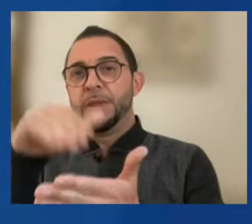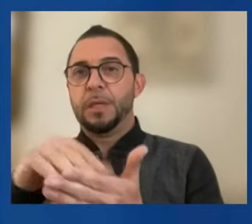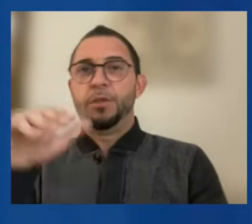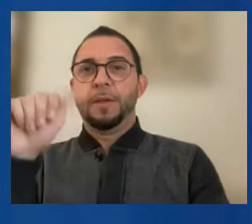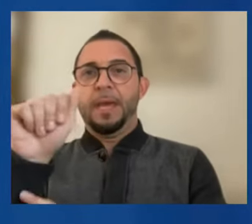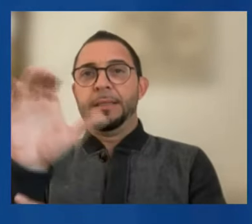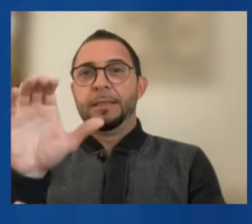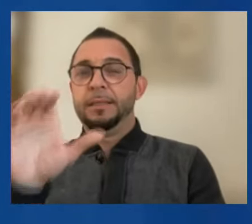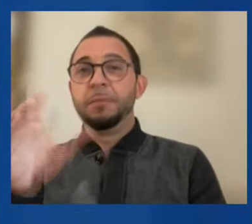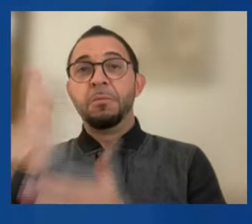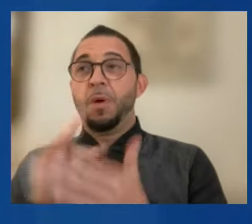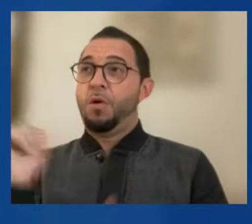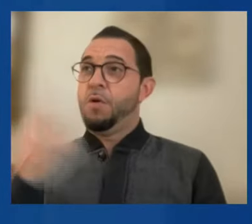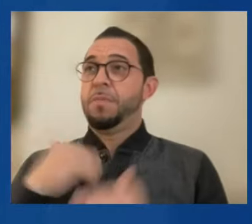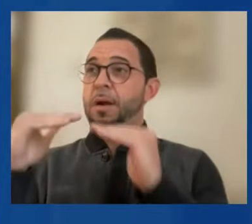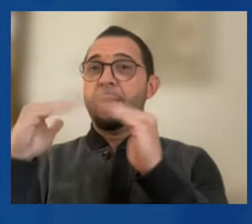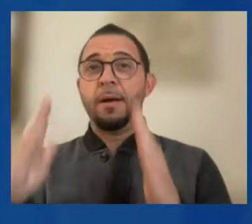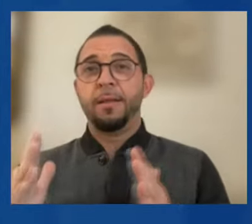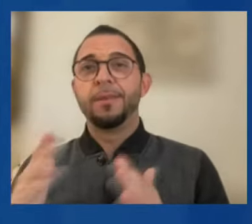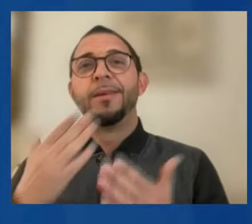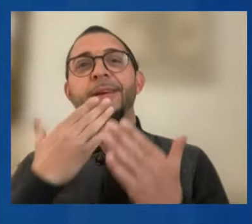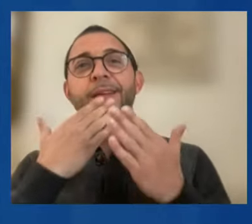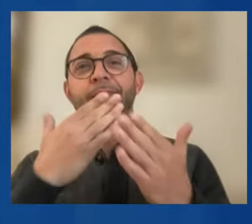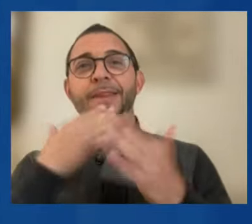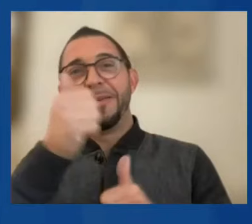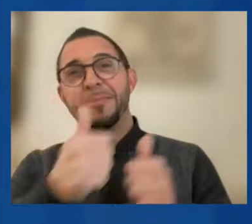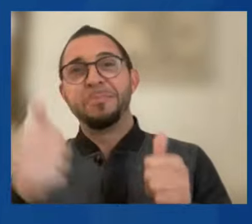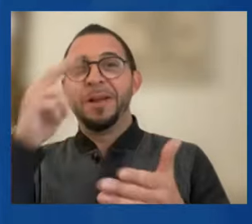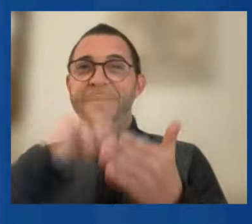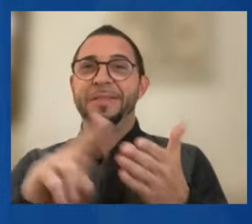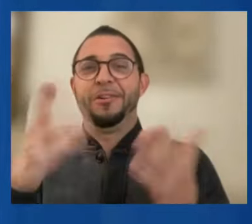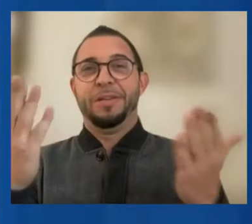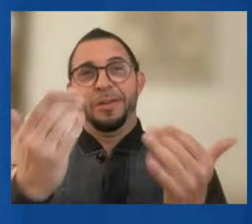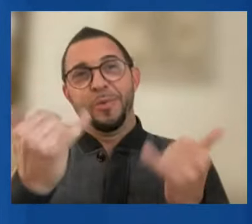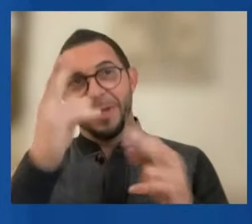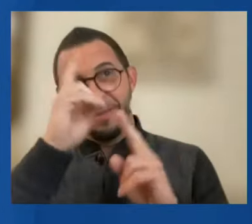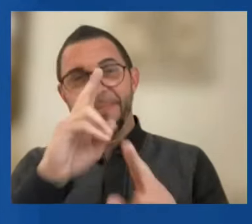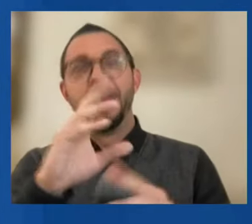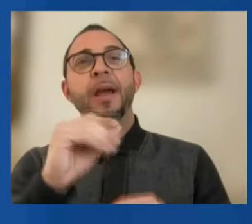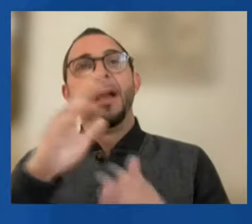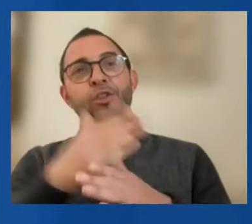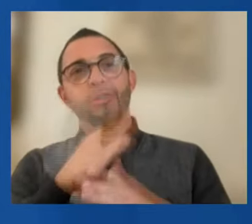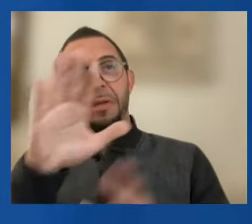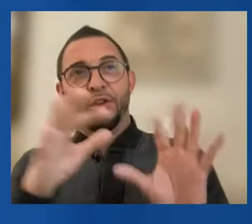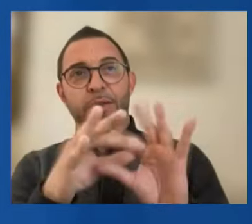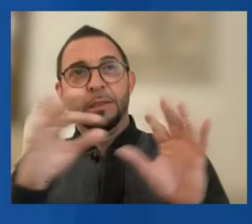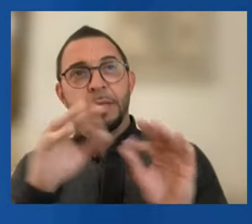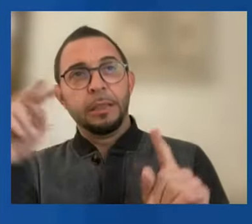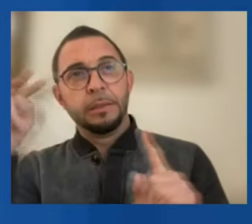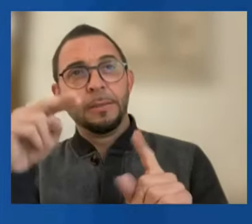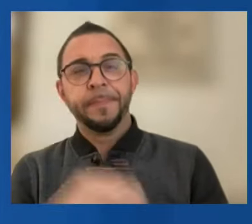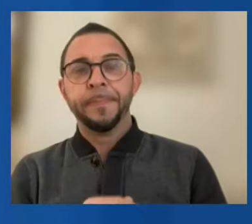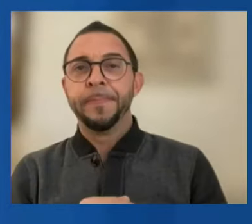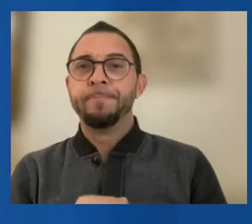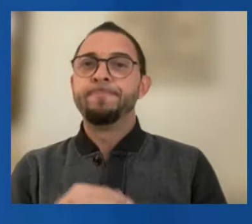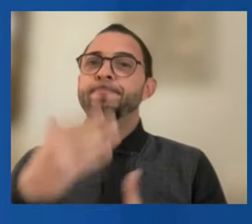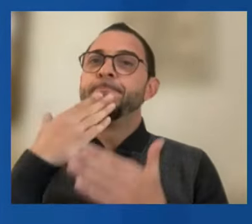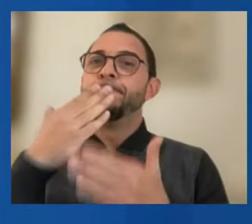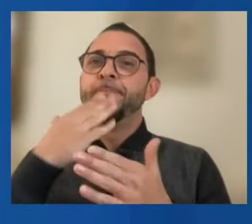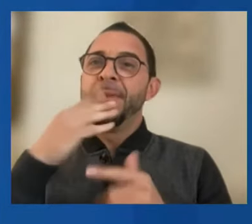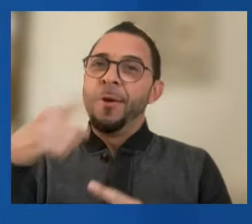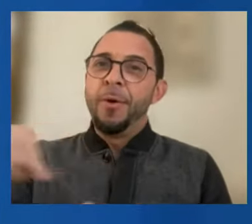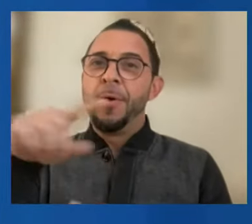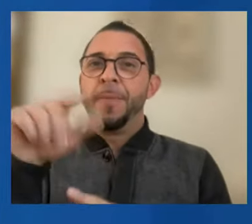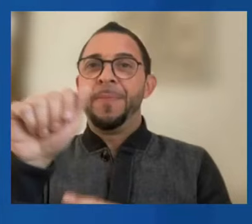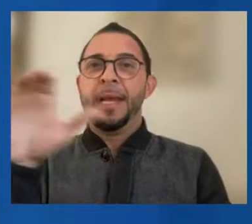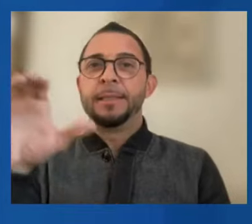my colleagues, thank you, Madam Secretary, for being here today and sharing your insights. I want to thank everyone from the Atlantic Council and the Treasury